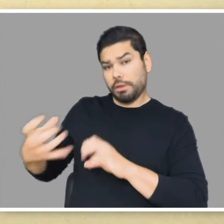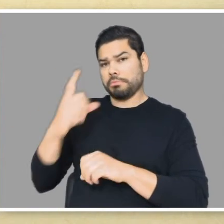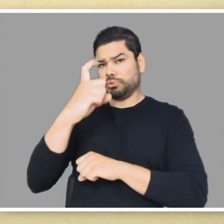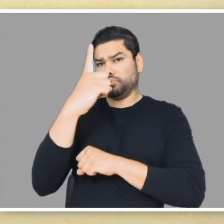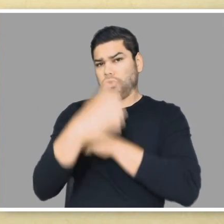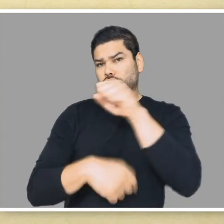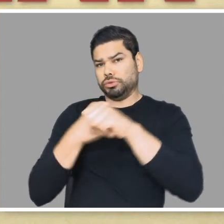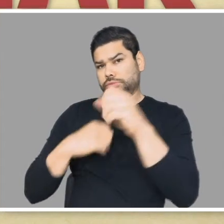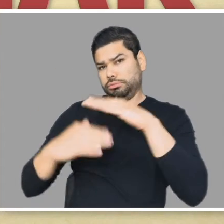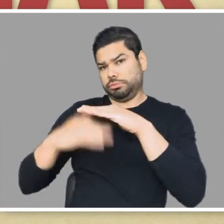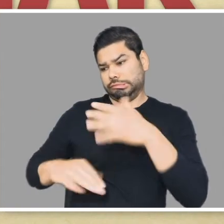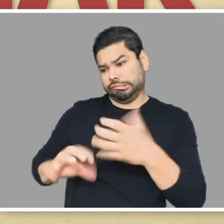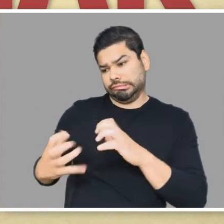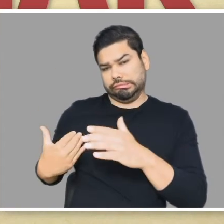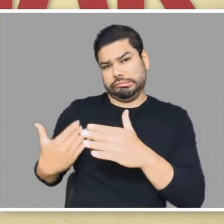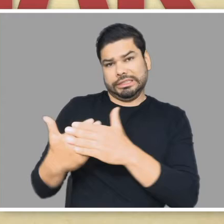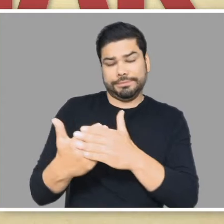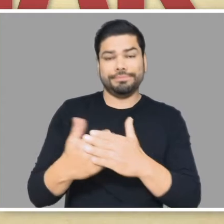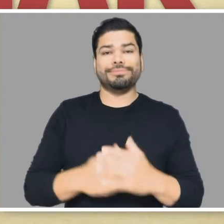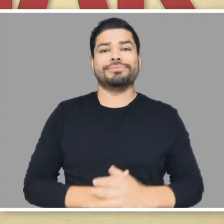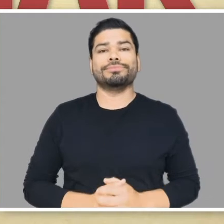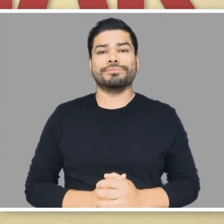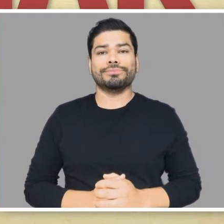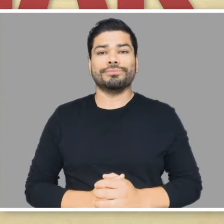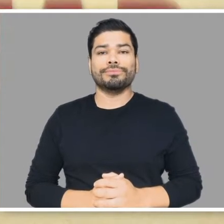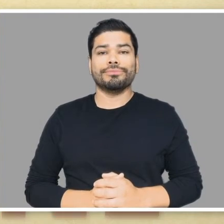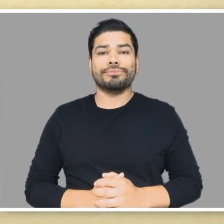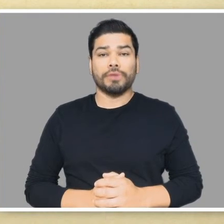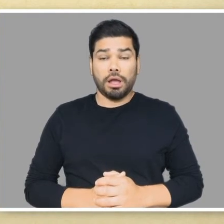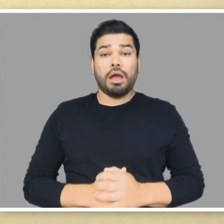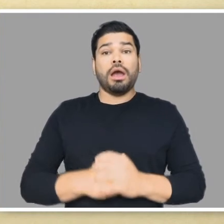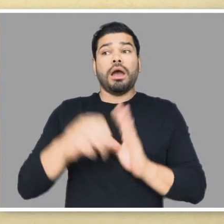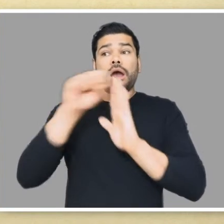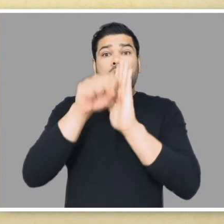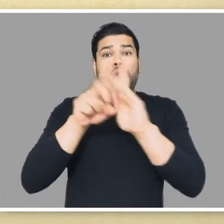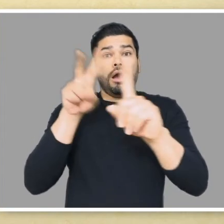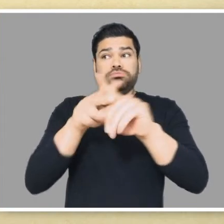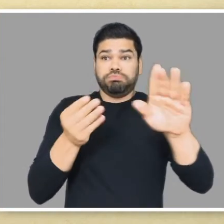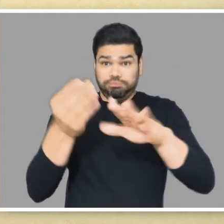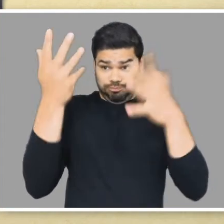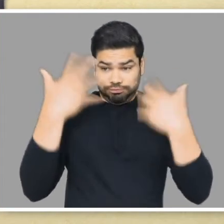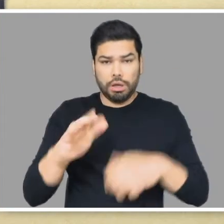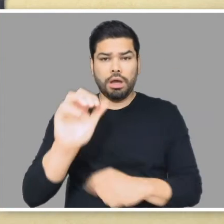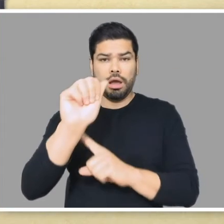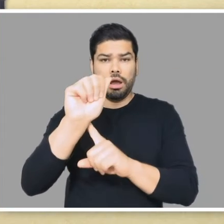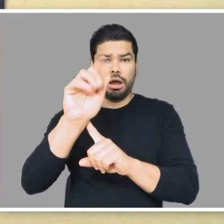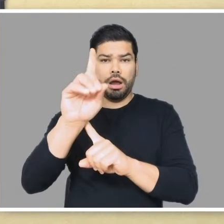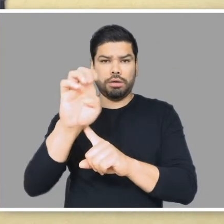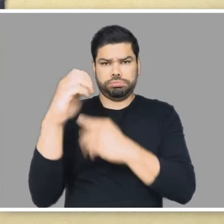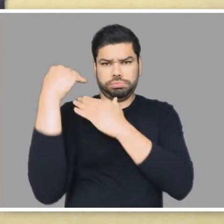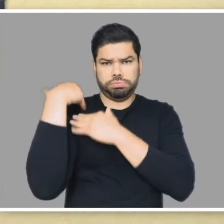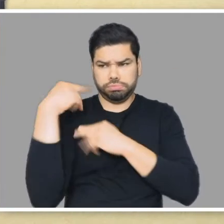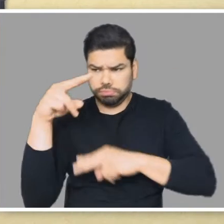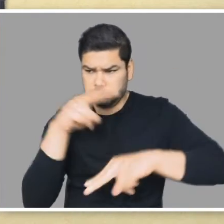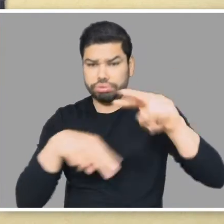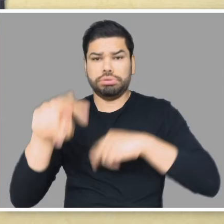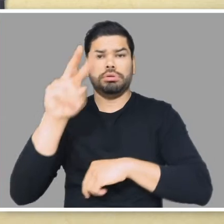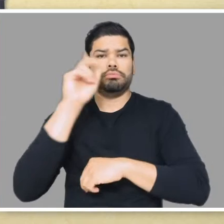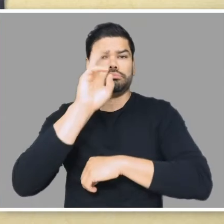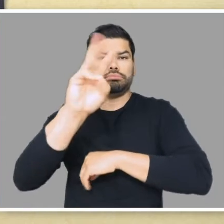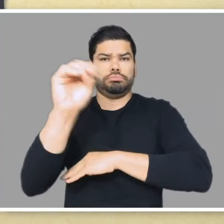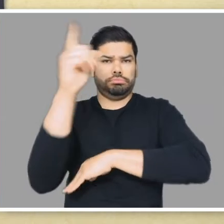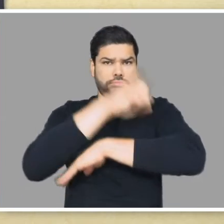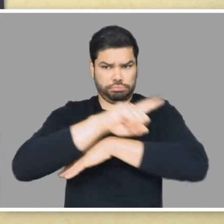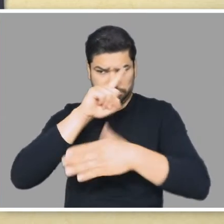no more than one year after the date of the alleged violation. After receiving a state complaint, ADE has 60 days